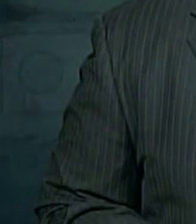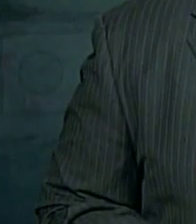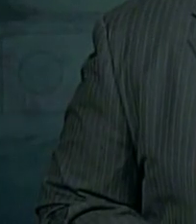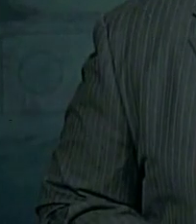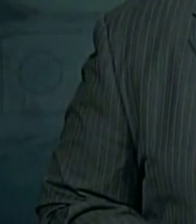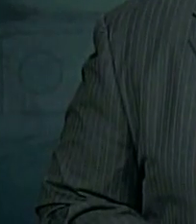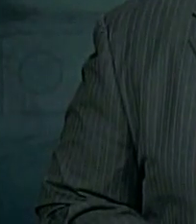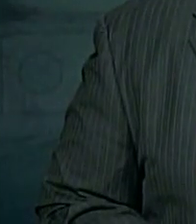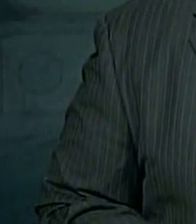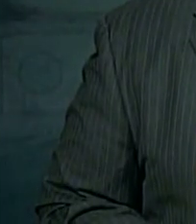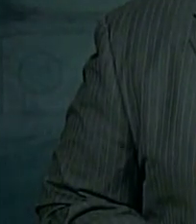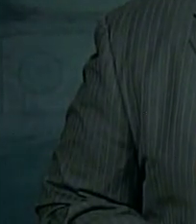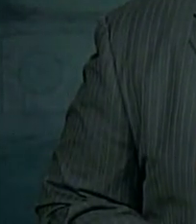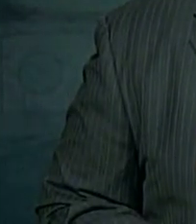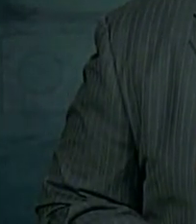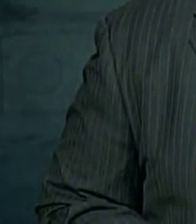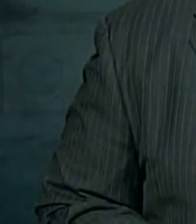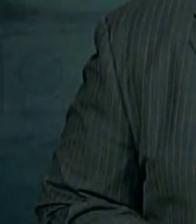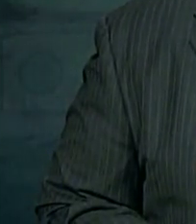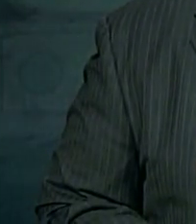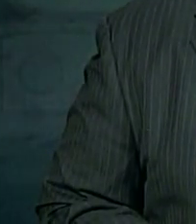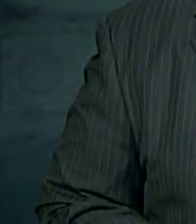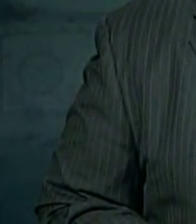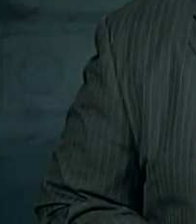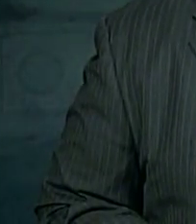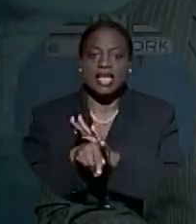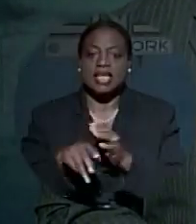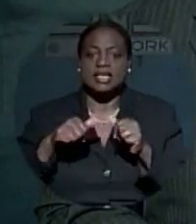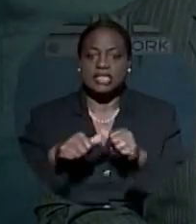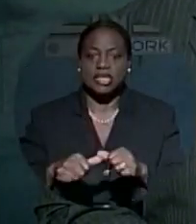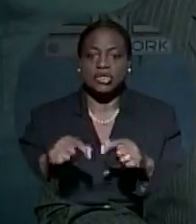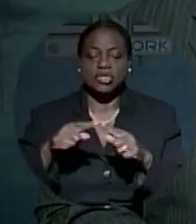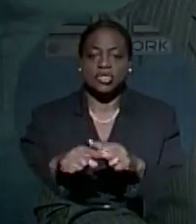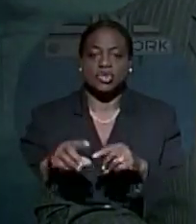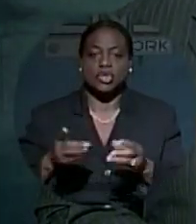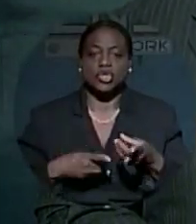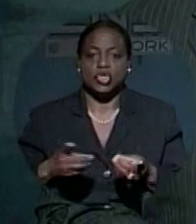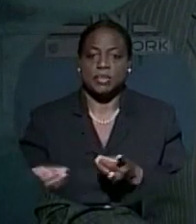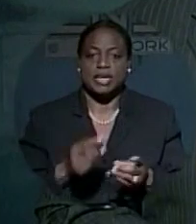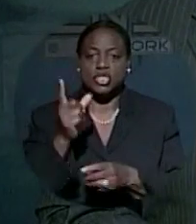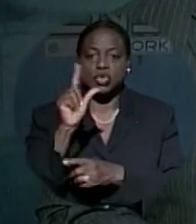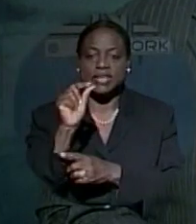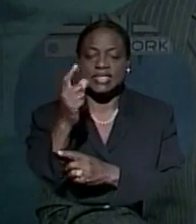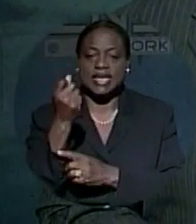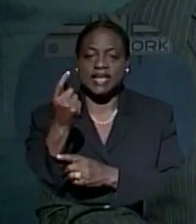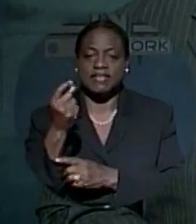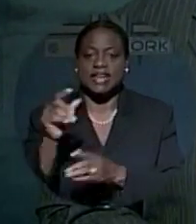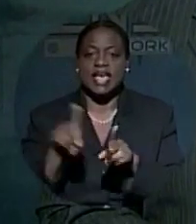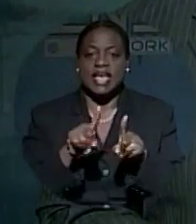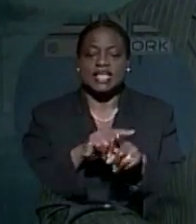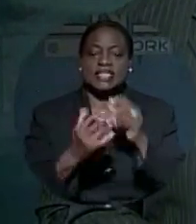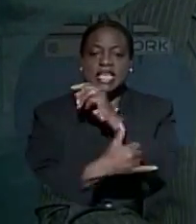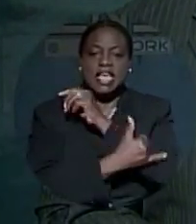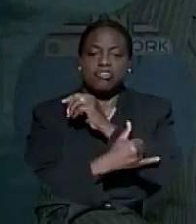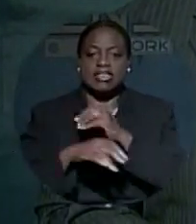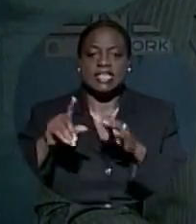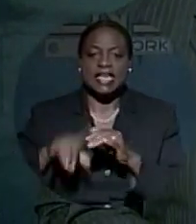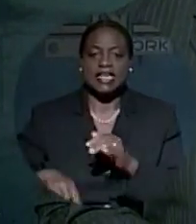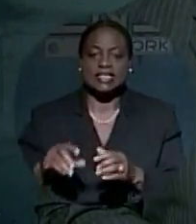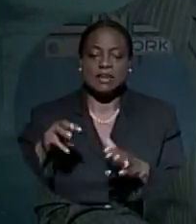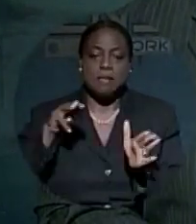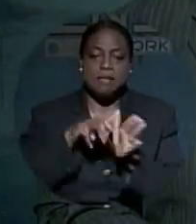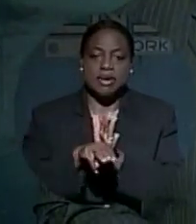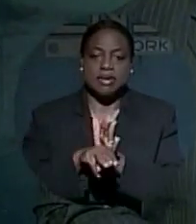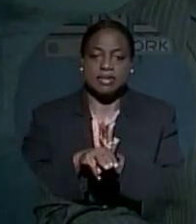It appears that retaliation and revenge killings continue to dominate 2011 as the country's latest murder uncovers yet